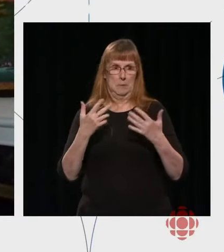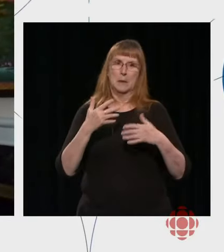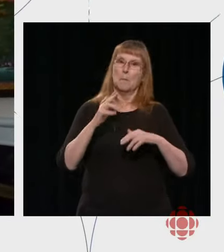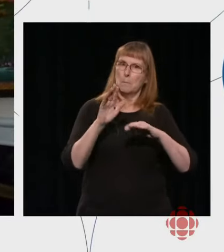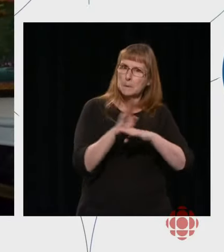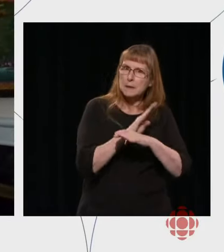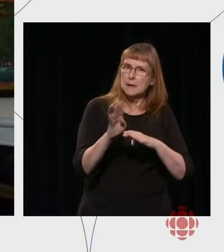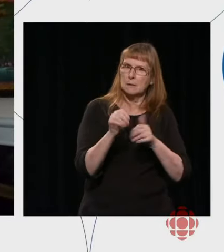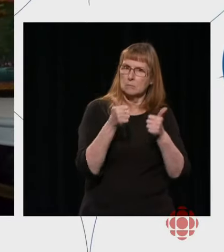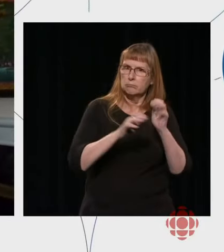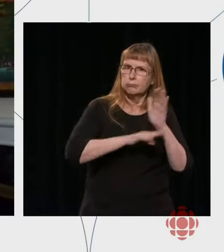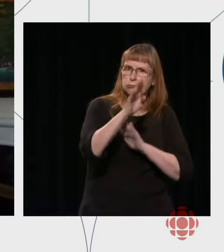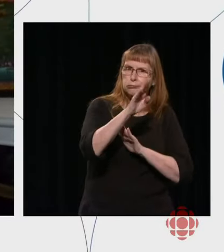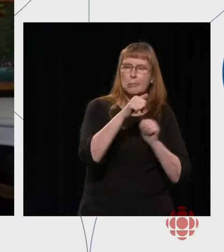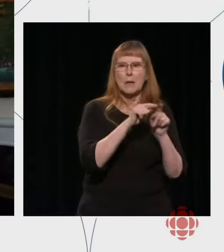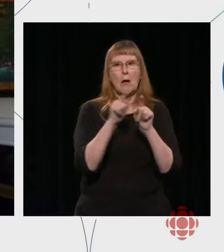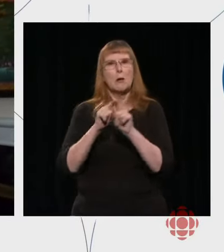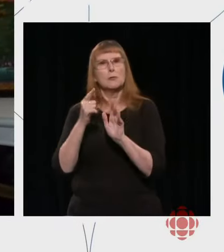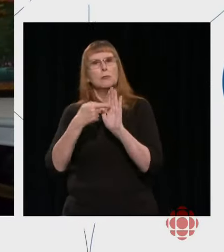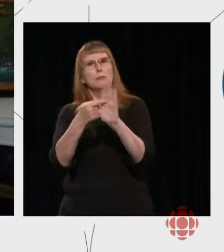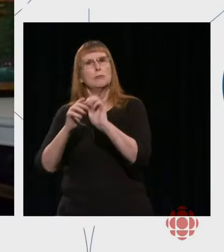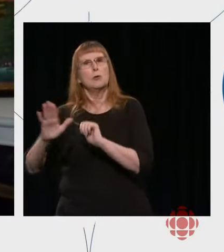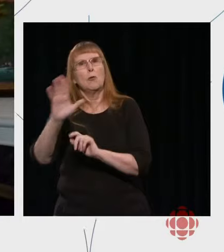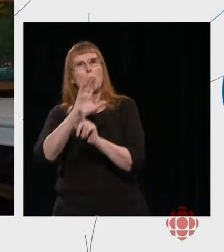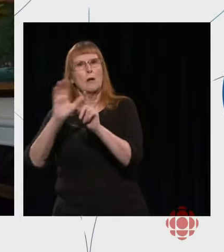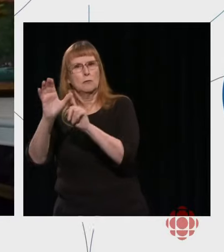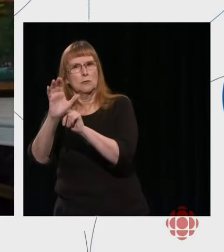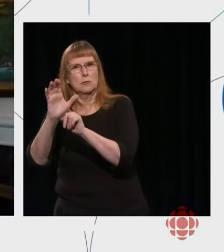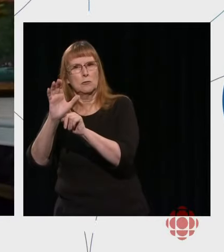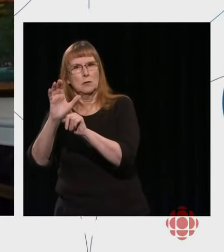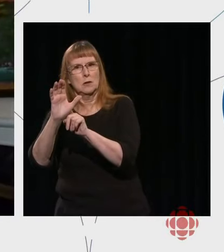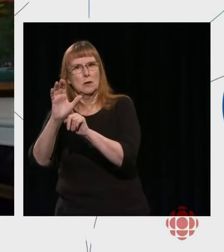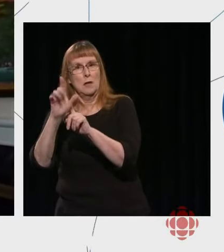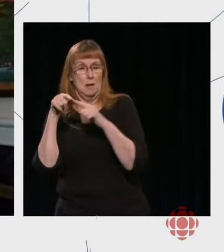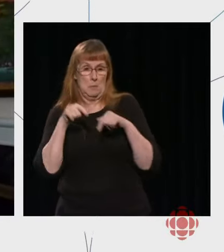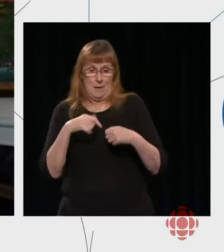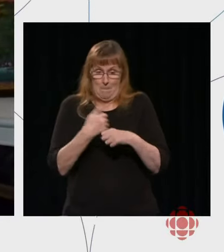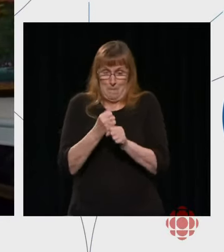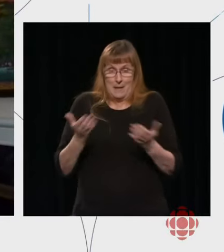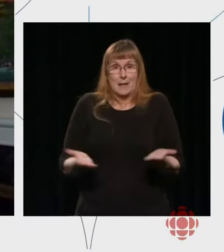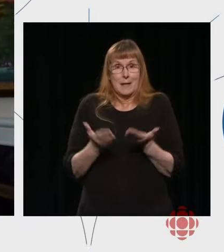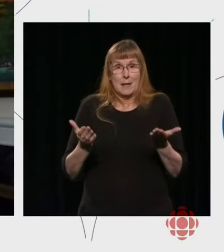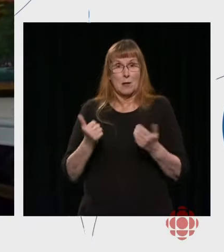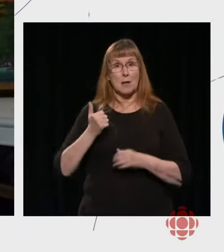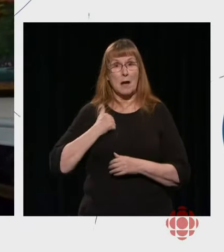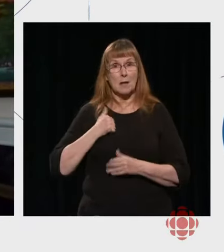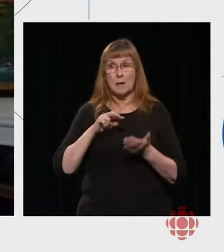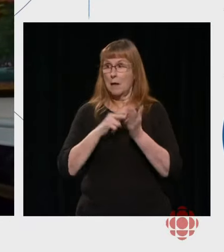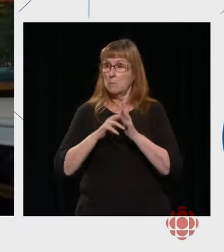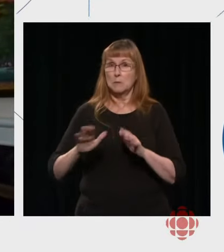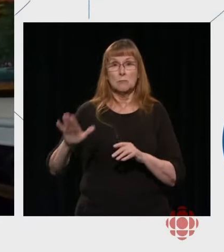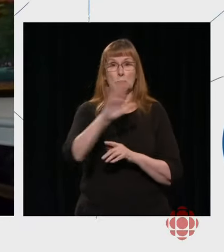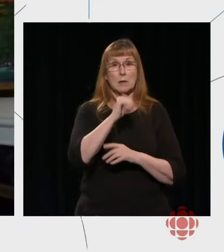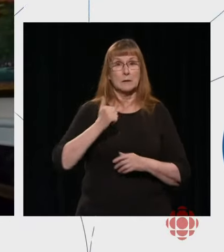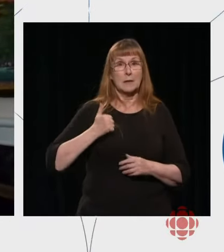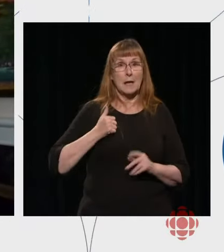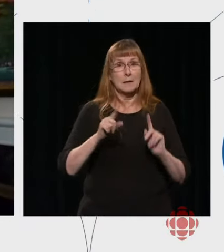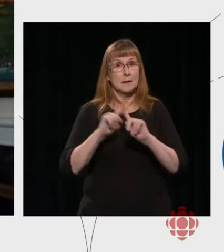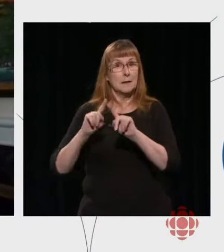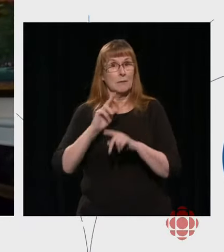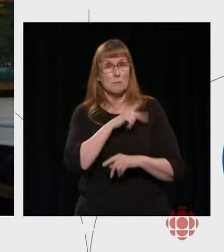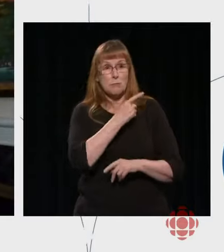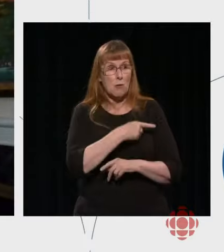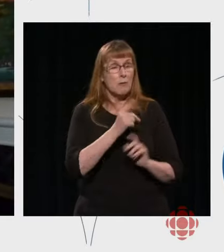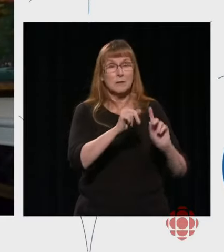business, too, creating millions of dollars in economic benefits across the country. And that's how we, the public